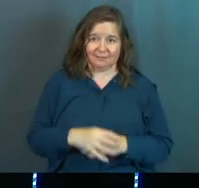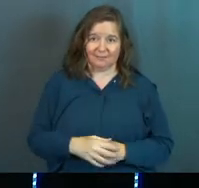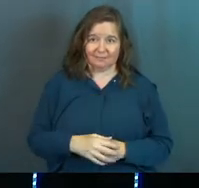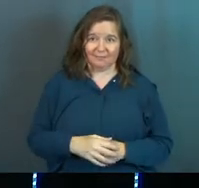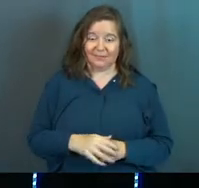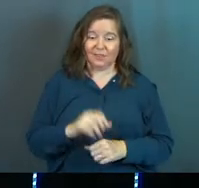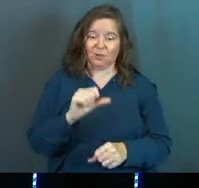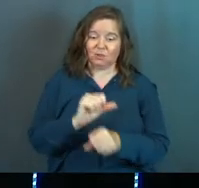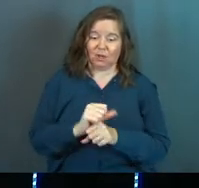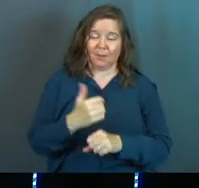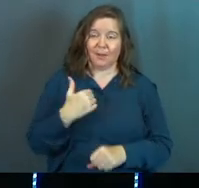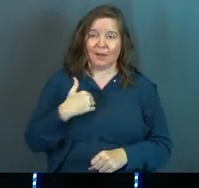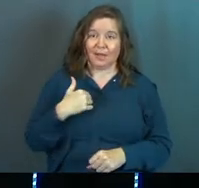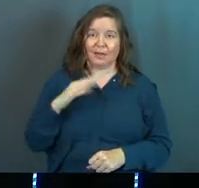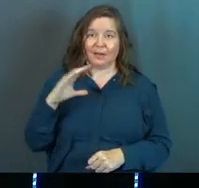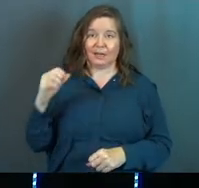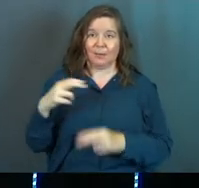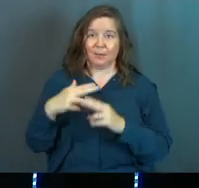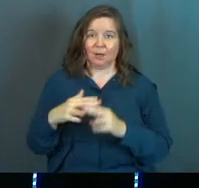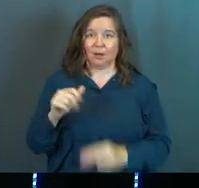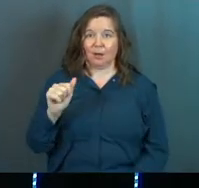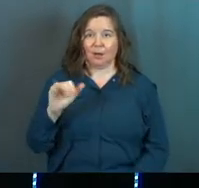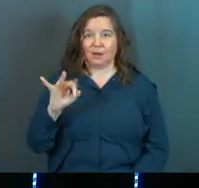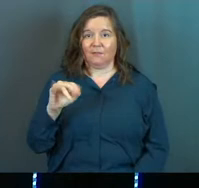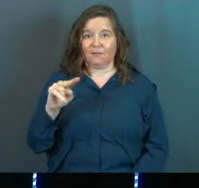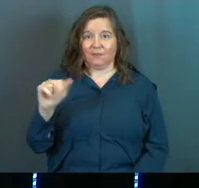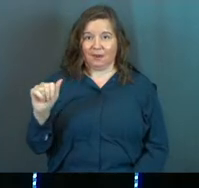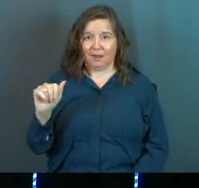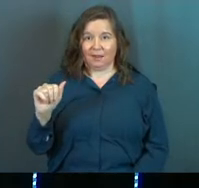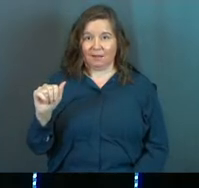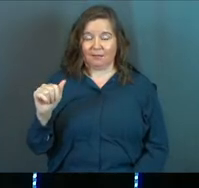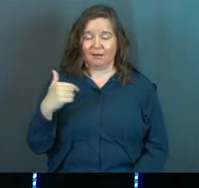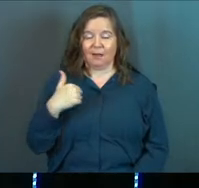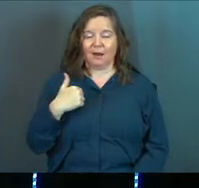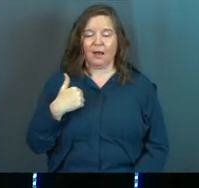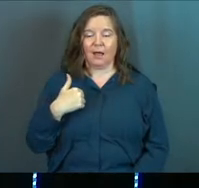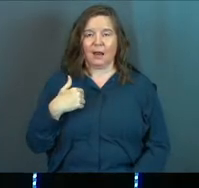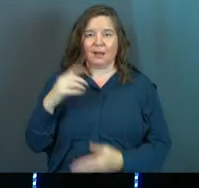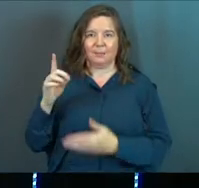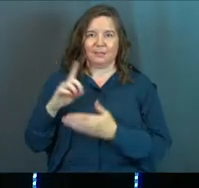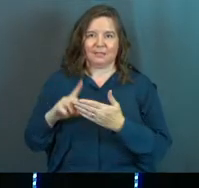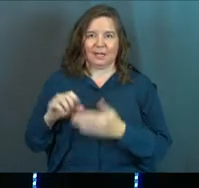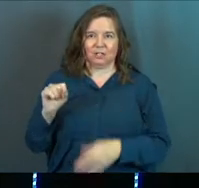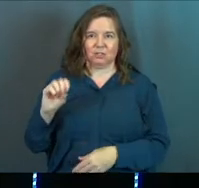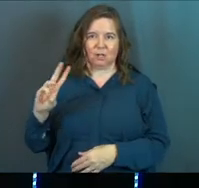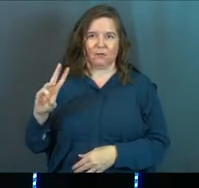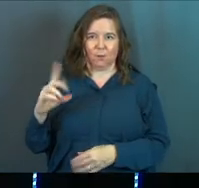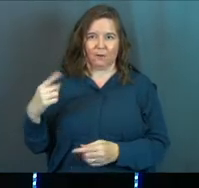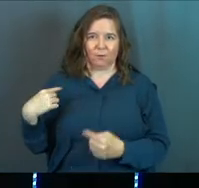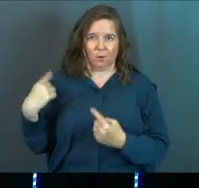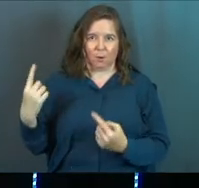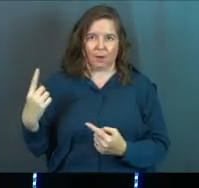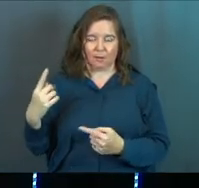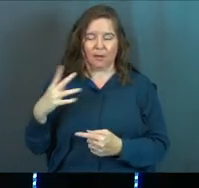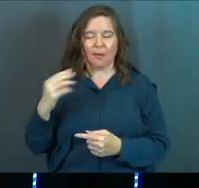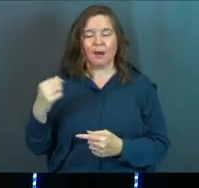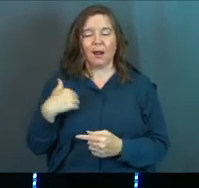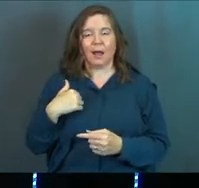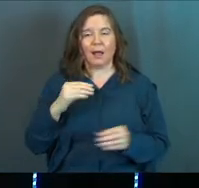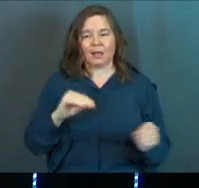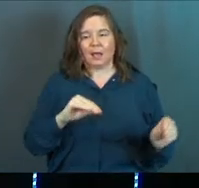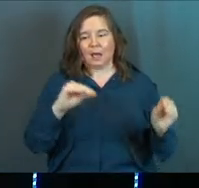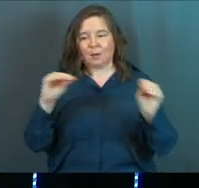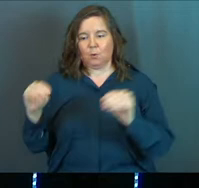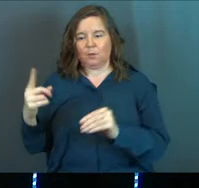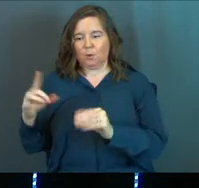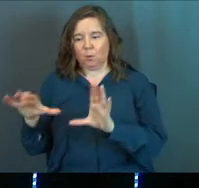There was a job I had as a company called Afina. And I had been designing software for a while at that point. I got moved